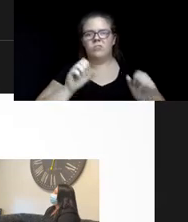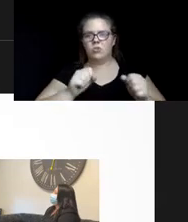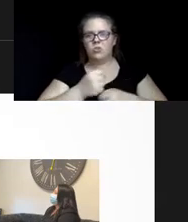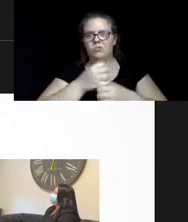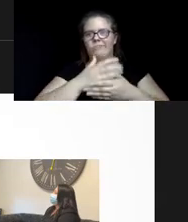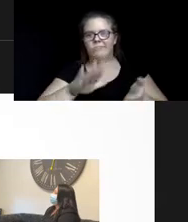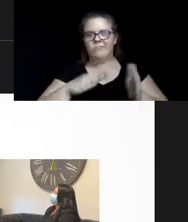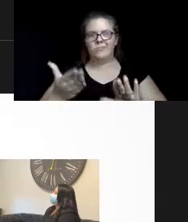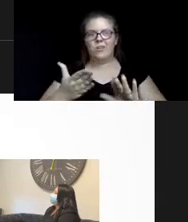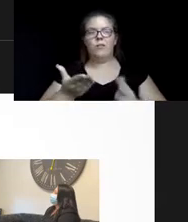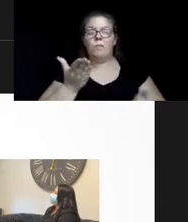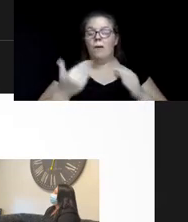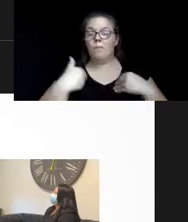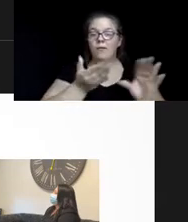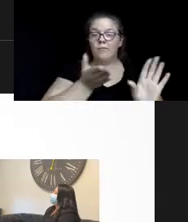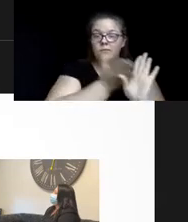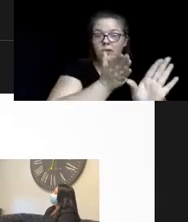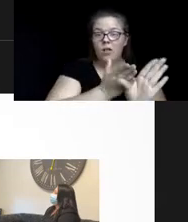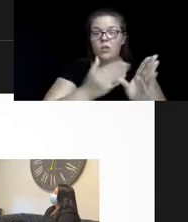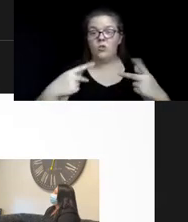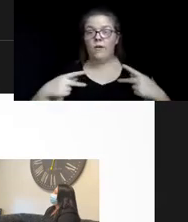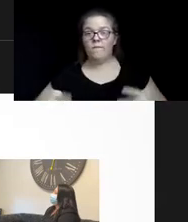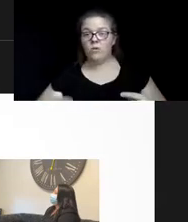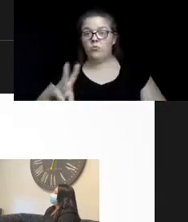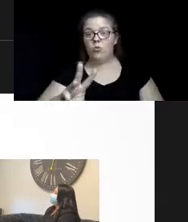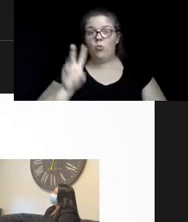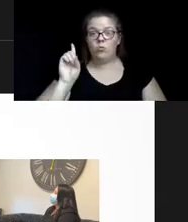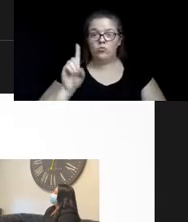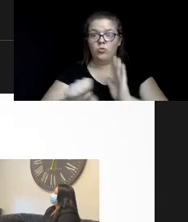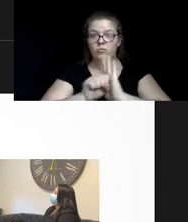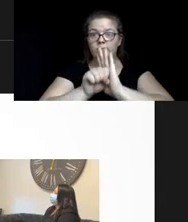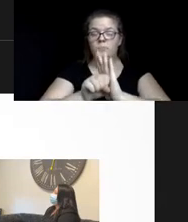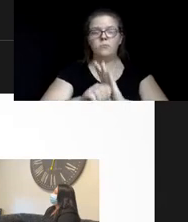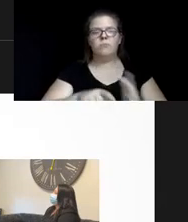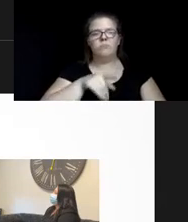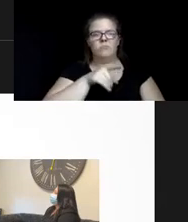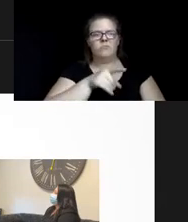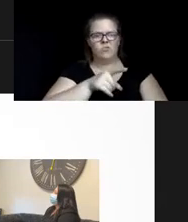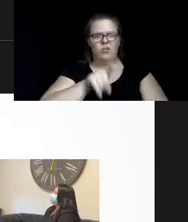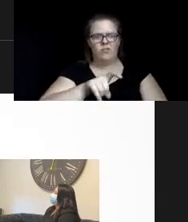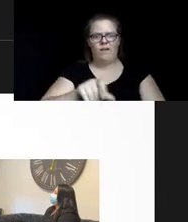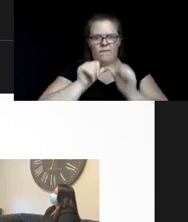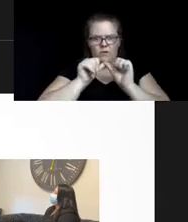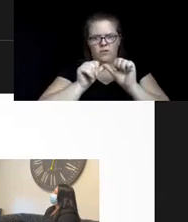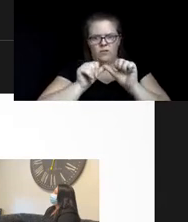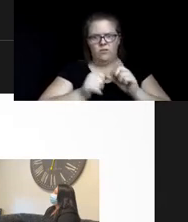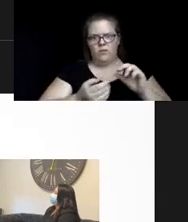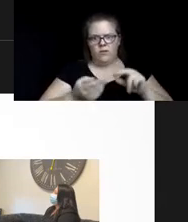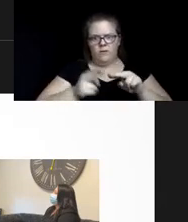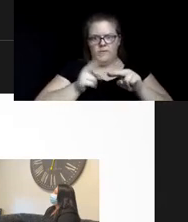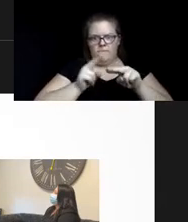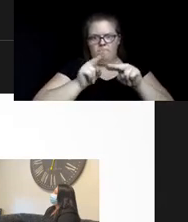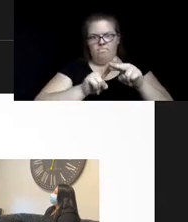of withdrawal, both psychological and physical. And then there's tolerance. Do they have to keep using the substance in greater and greater amounts to get the same